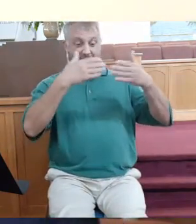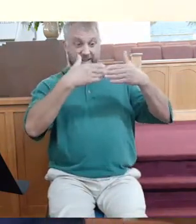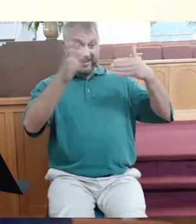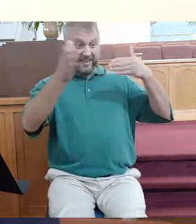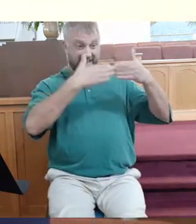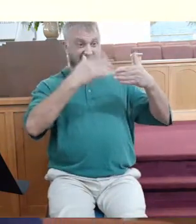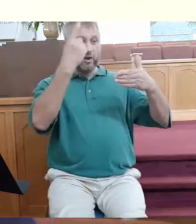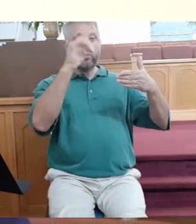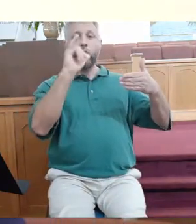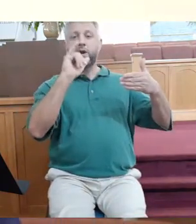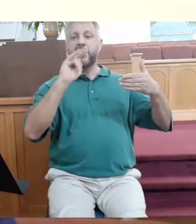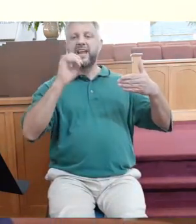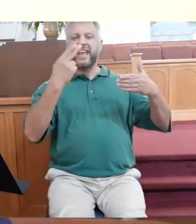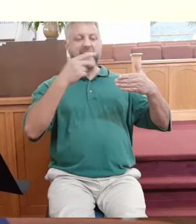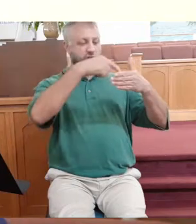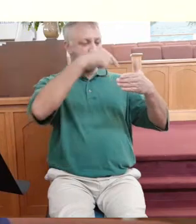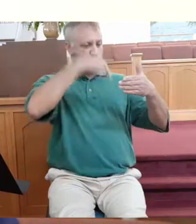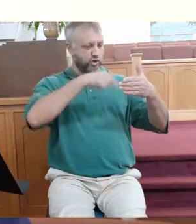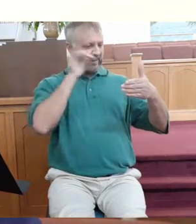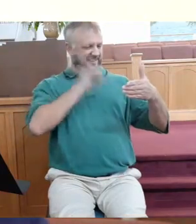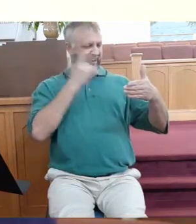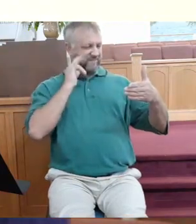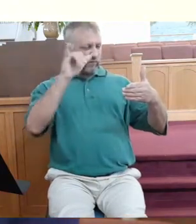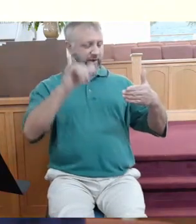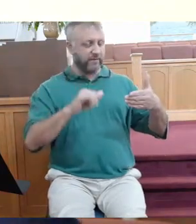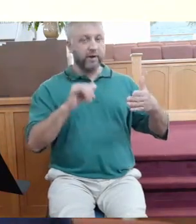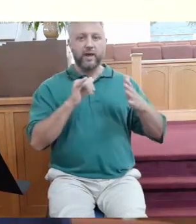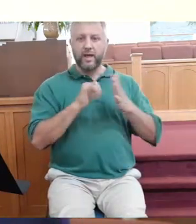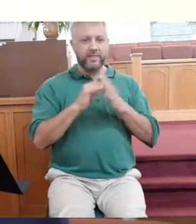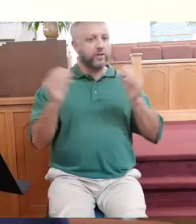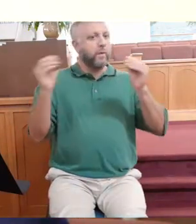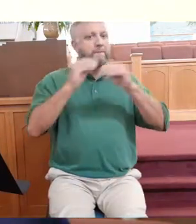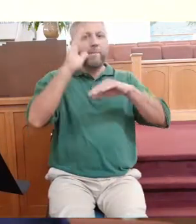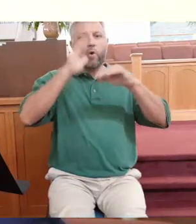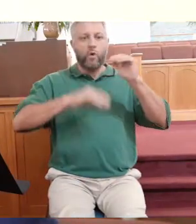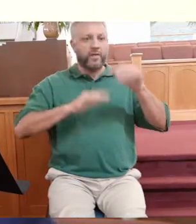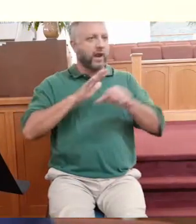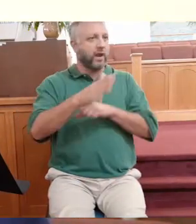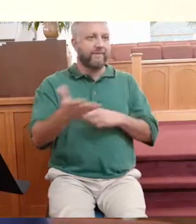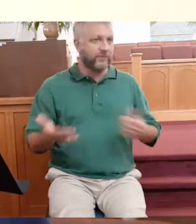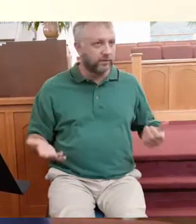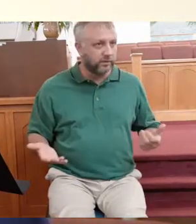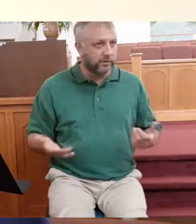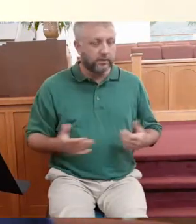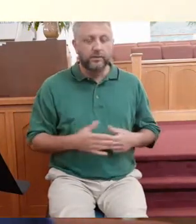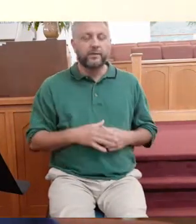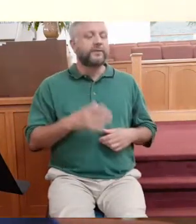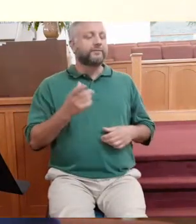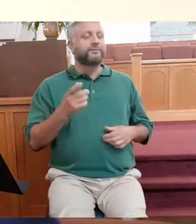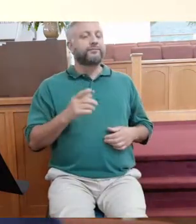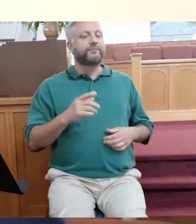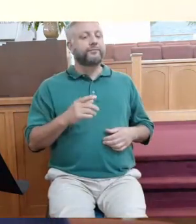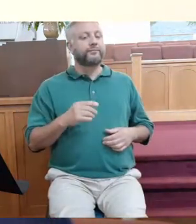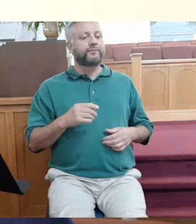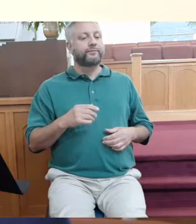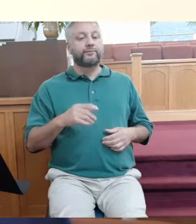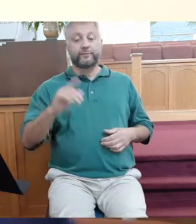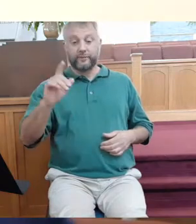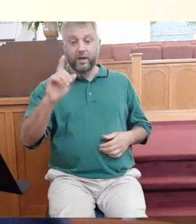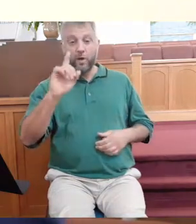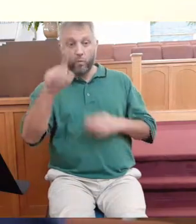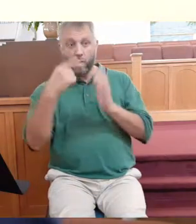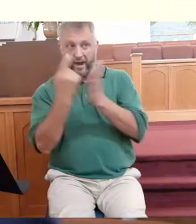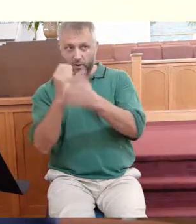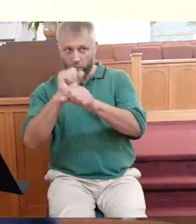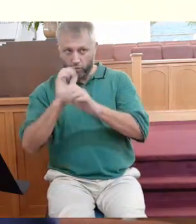from God, all of us. Verse nine shows us the five o'clock employees receiving their payment. They were rewarded with a full